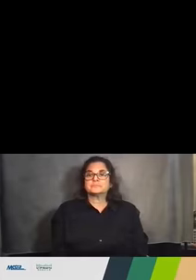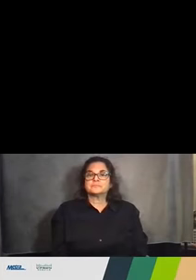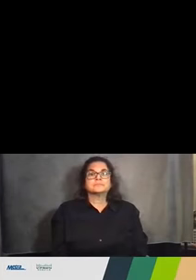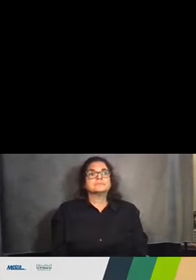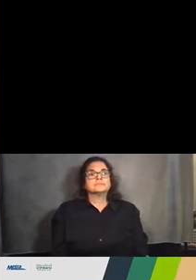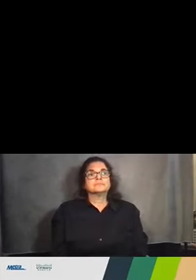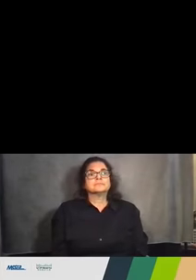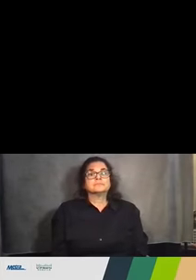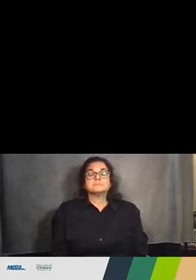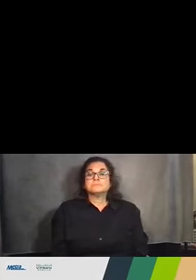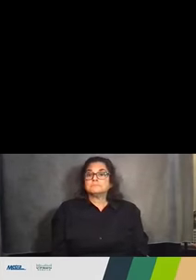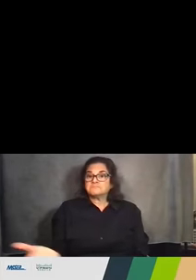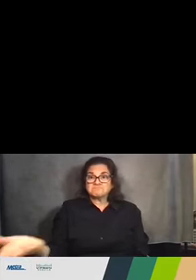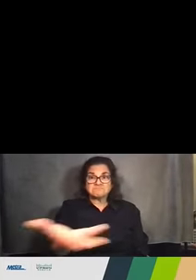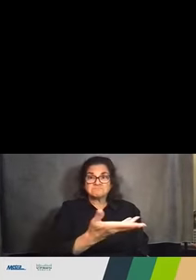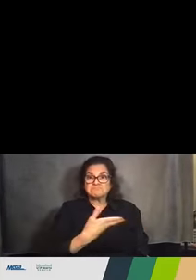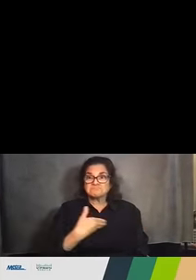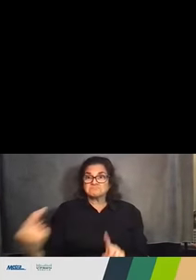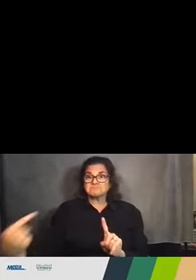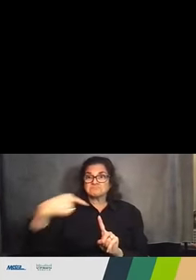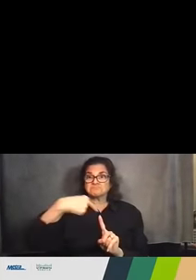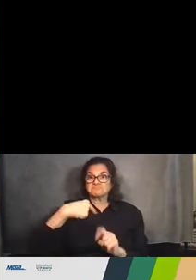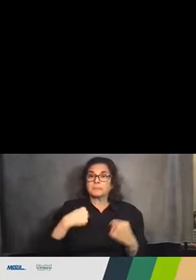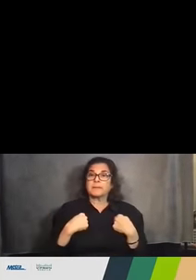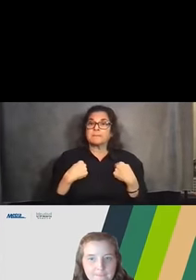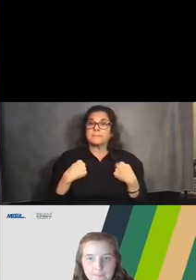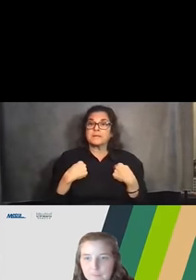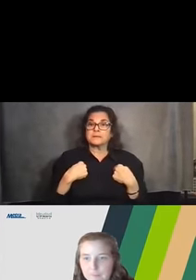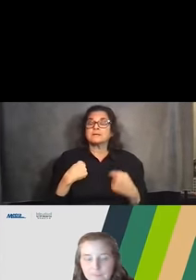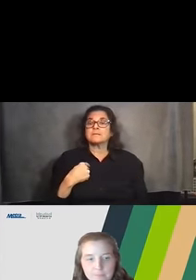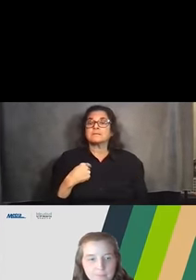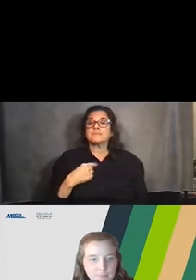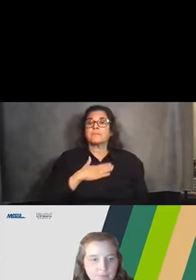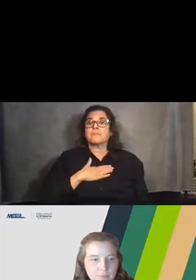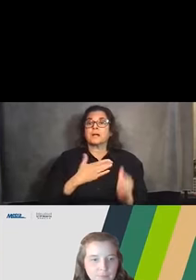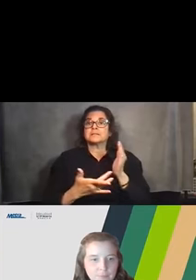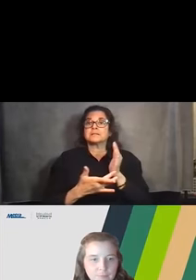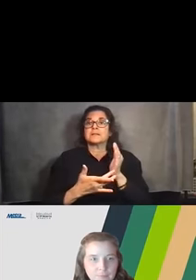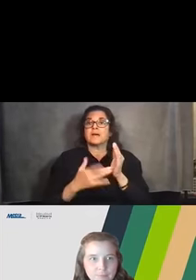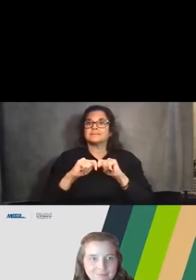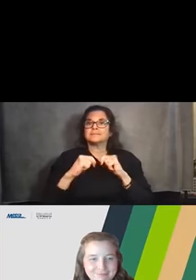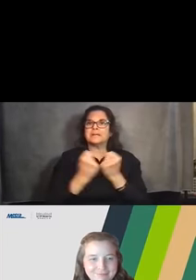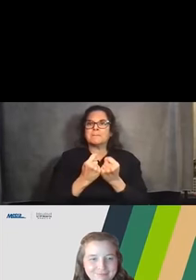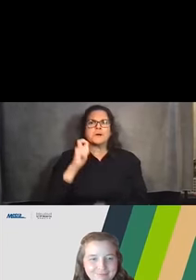So, guys can bring it back to me if that works, to my tech team. Cool.